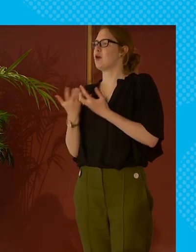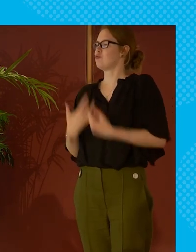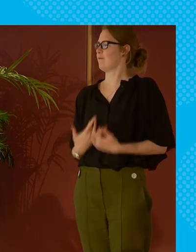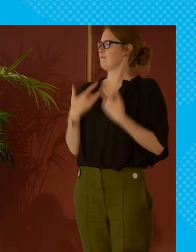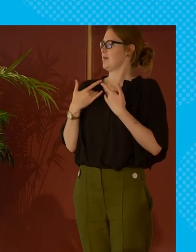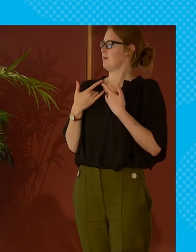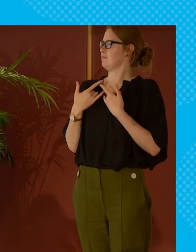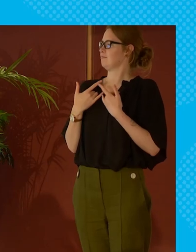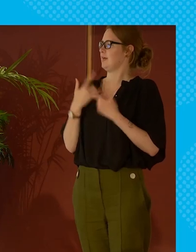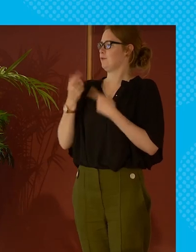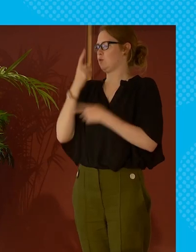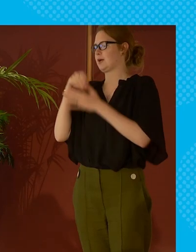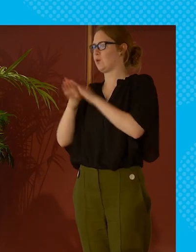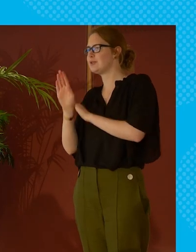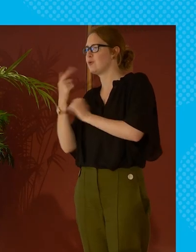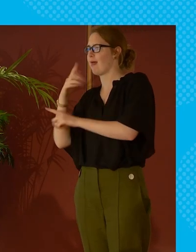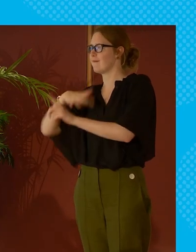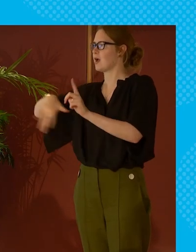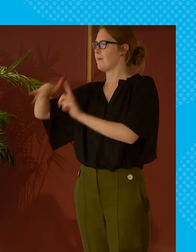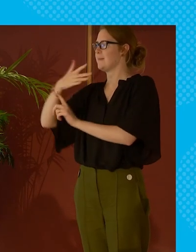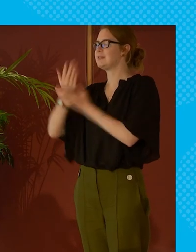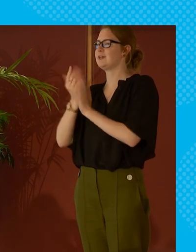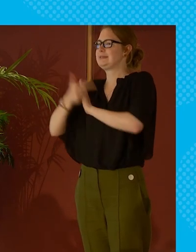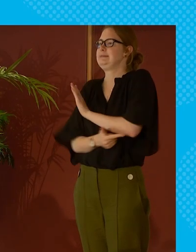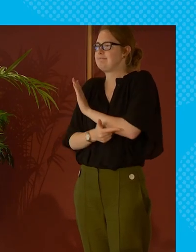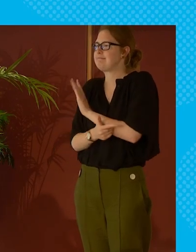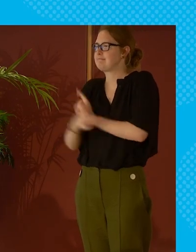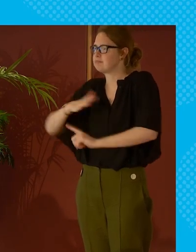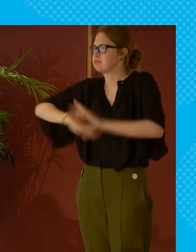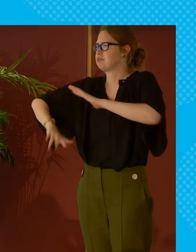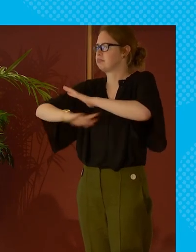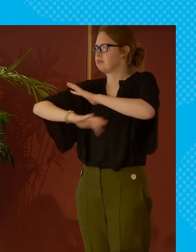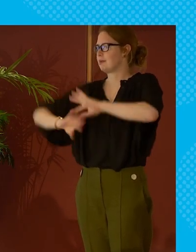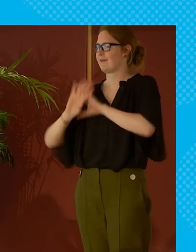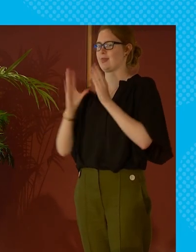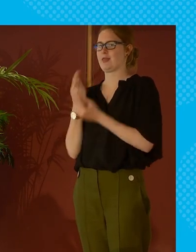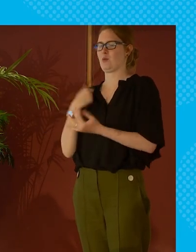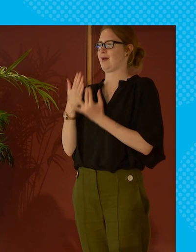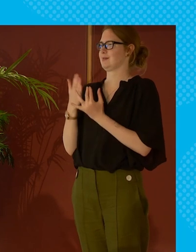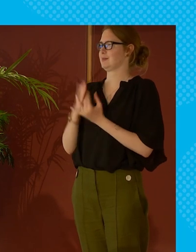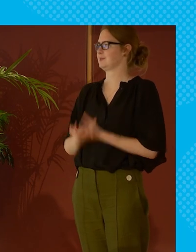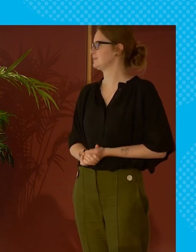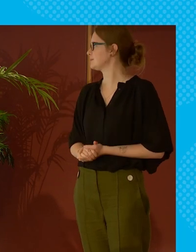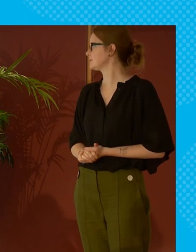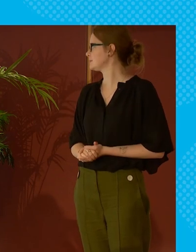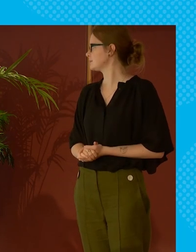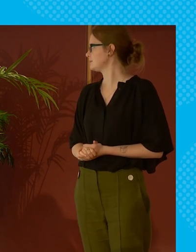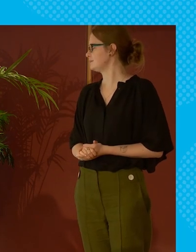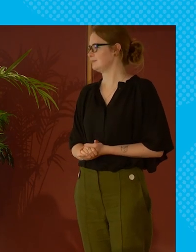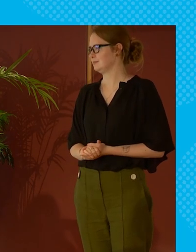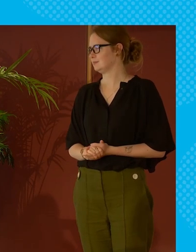doesn't dictate how you feel about being able to go into it it's really deep-seated within so many things do you know